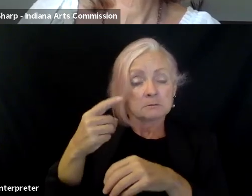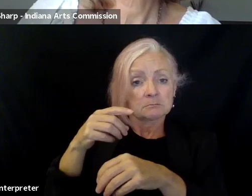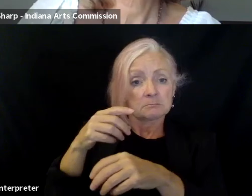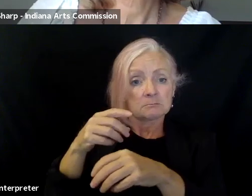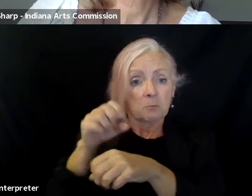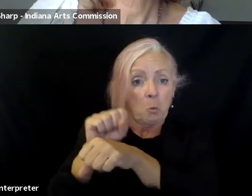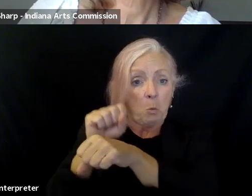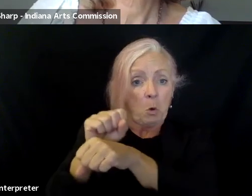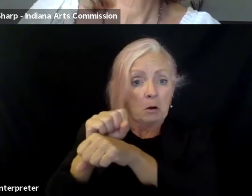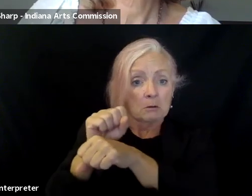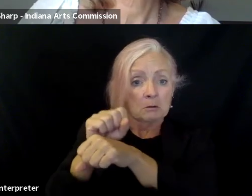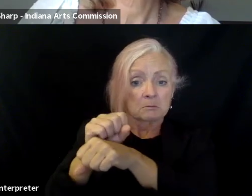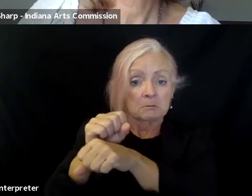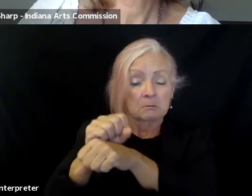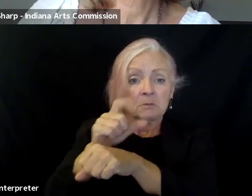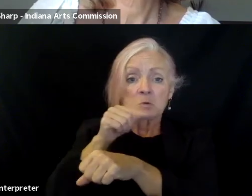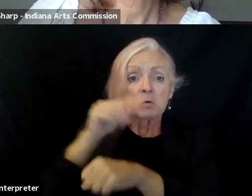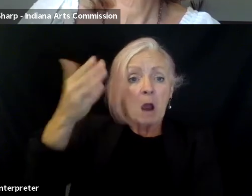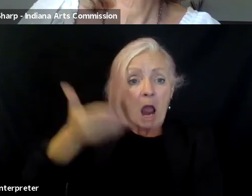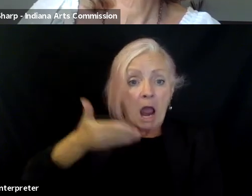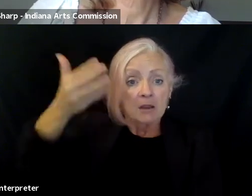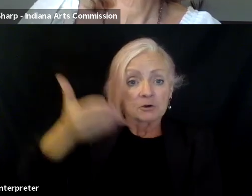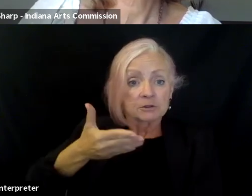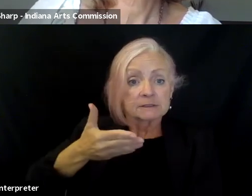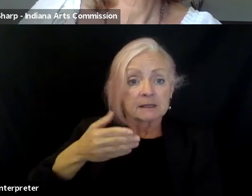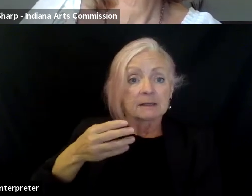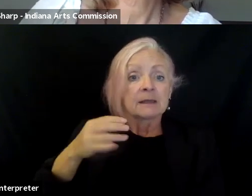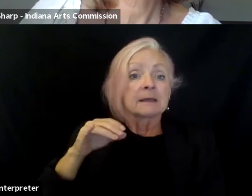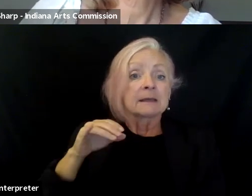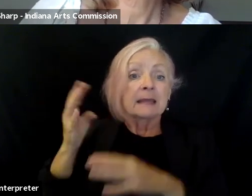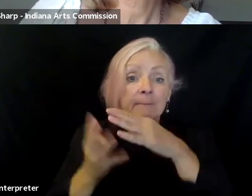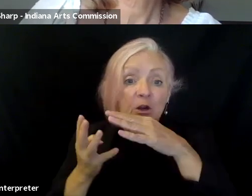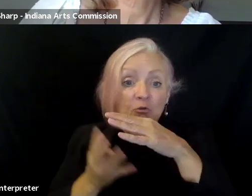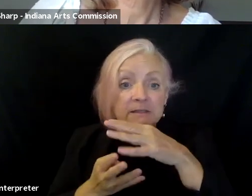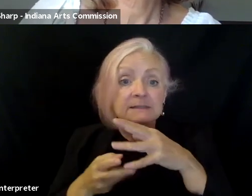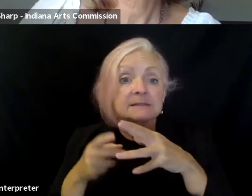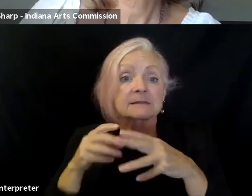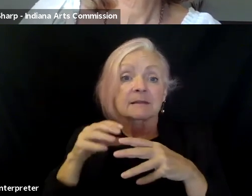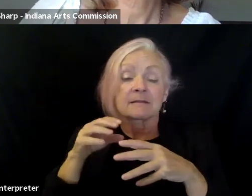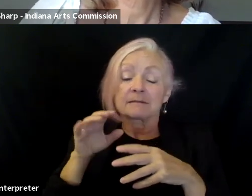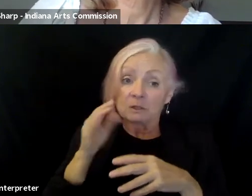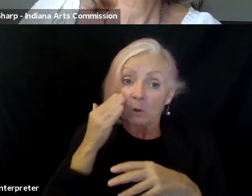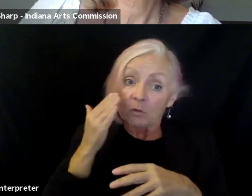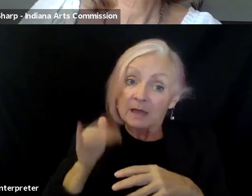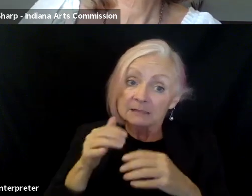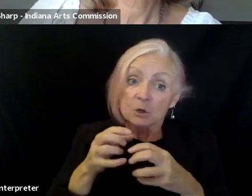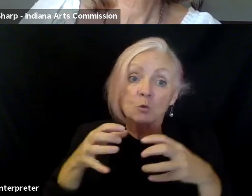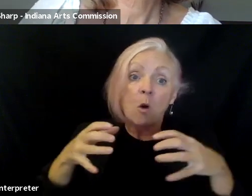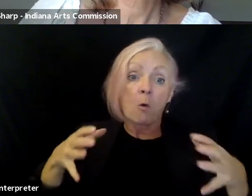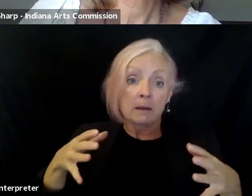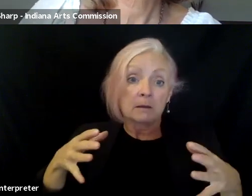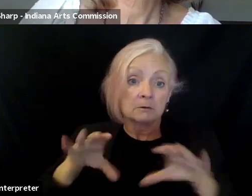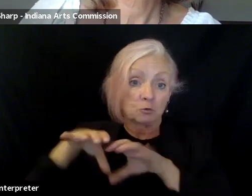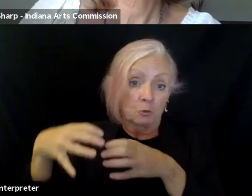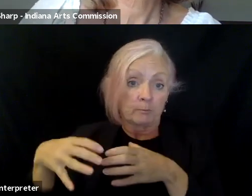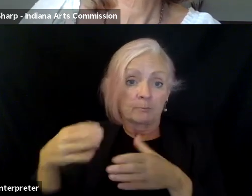is employing immigrants in a really exciting way that that, we know that's a growing population in Indiana. It may not be in your downtown